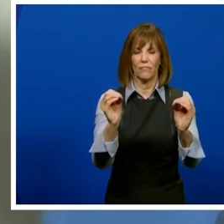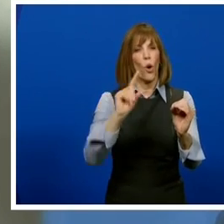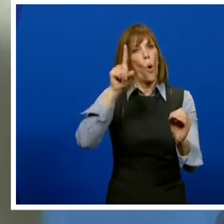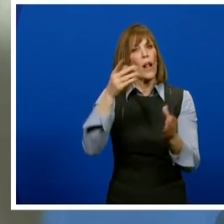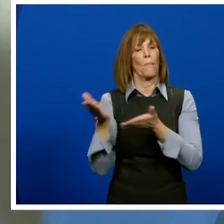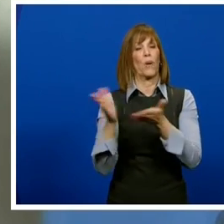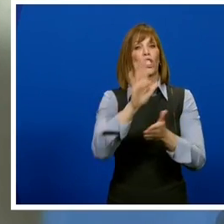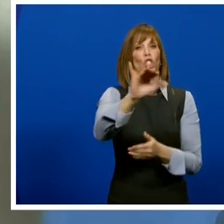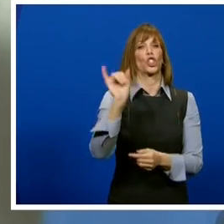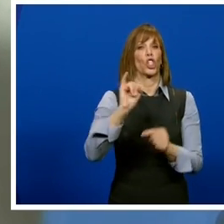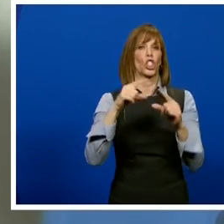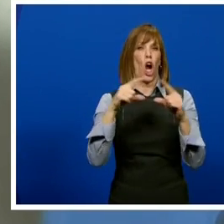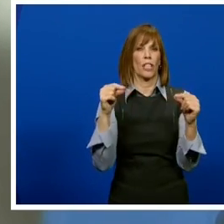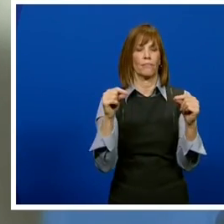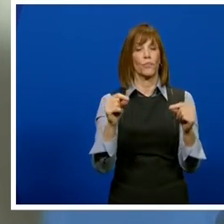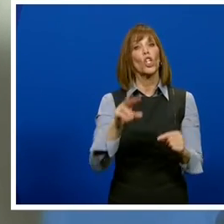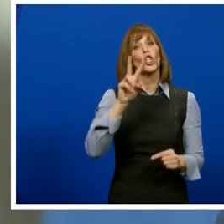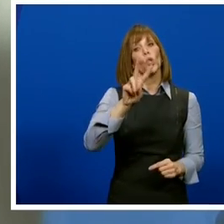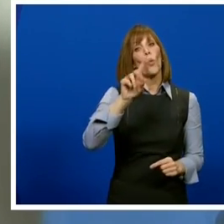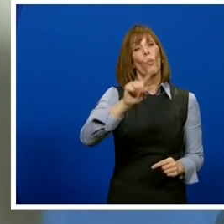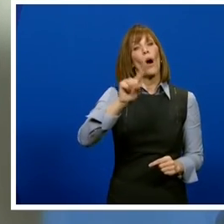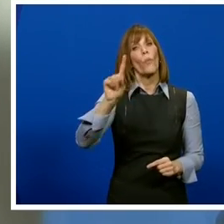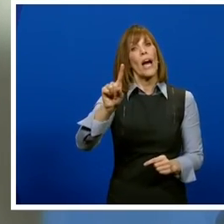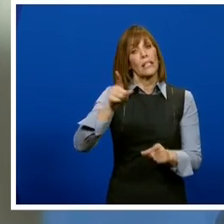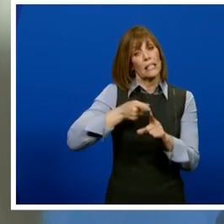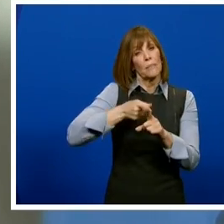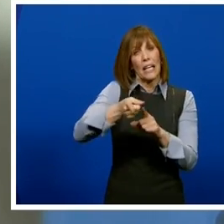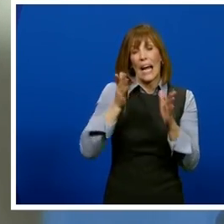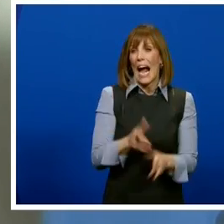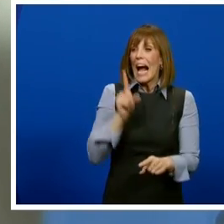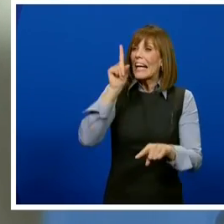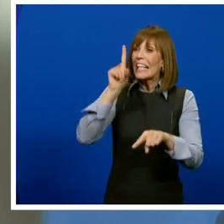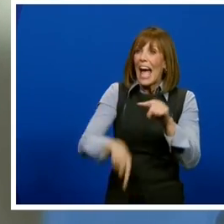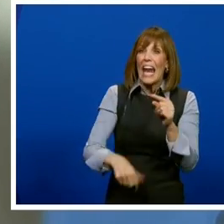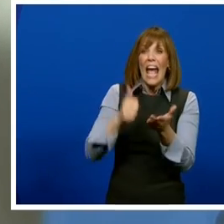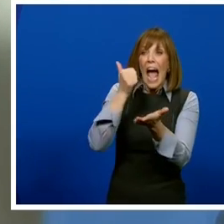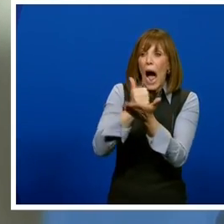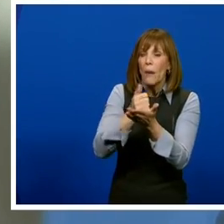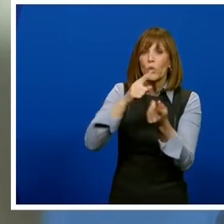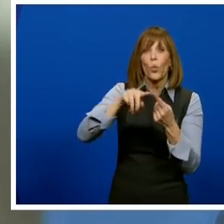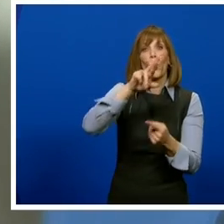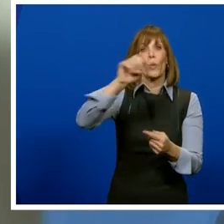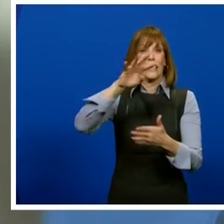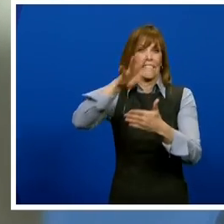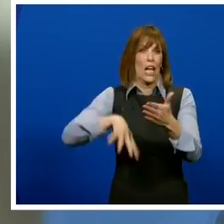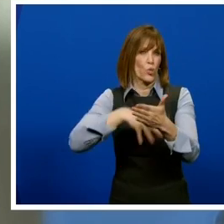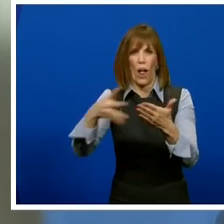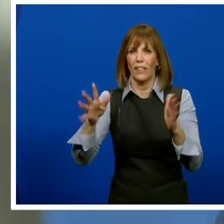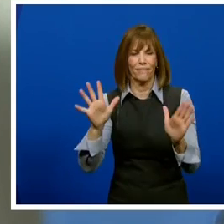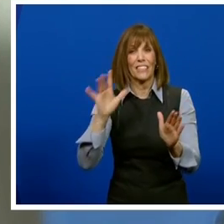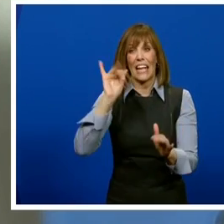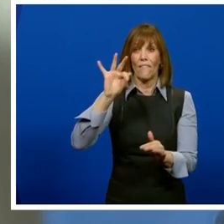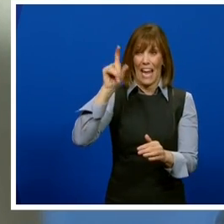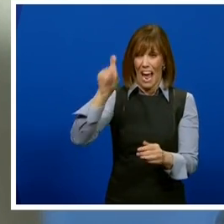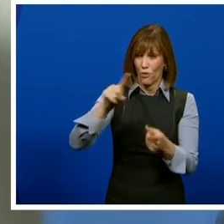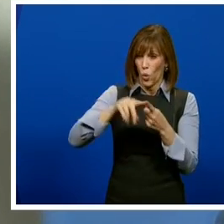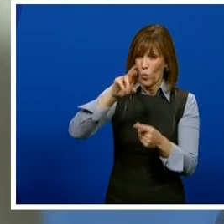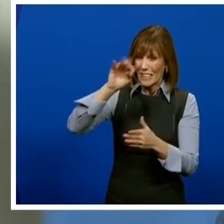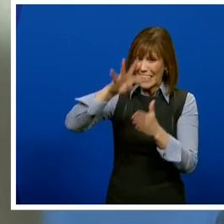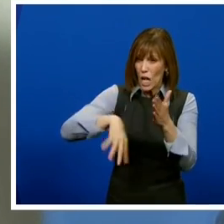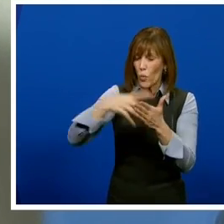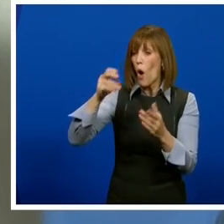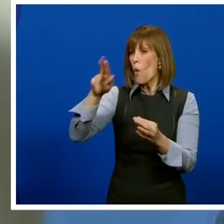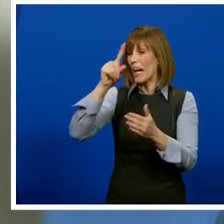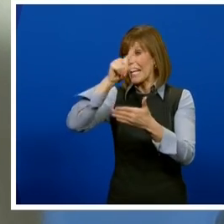At this time, 2-1-1 vaccine navigators cannot assist with rescheduling appointments. If rescheduling or canceling an